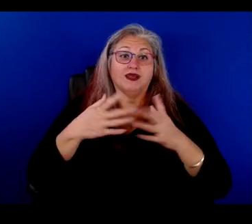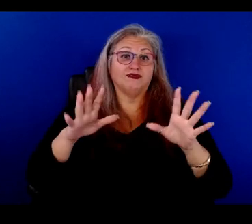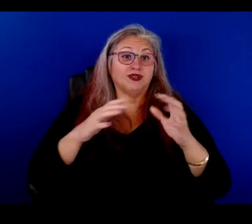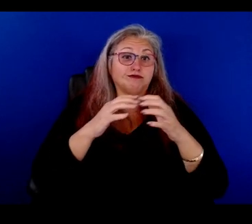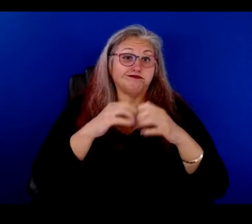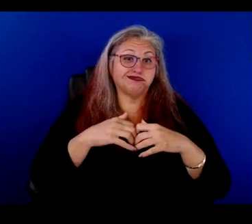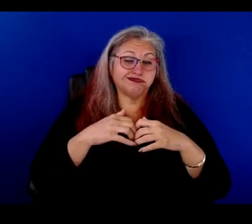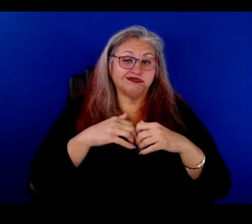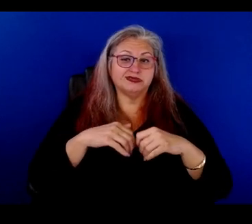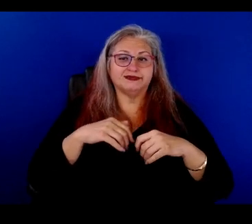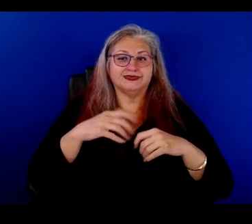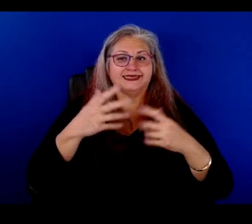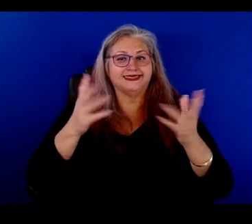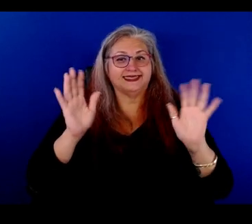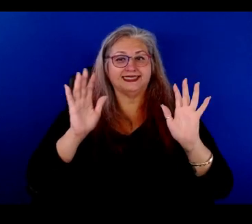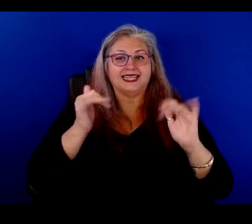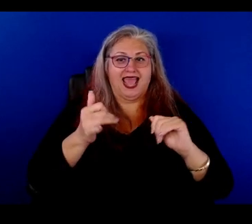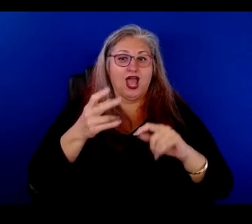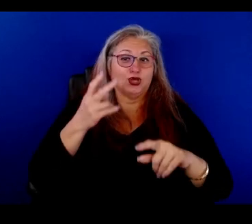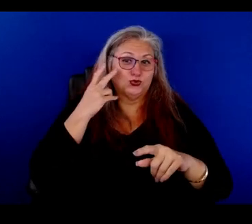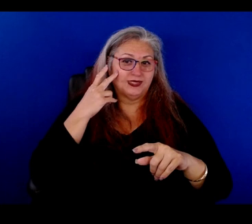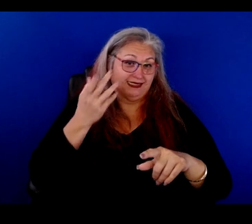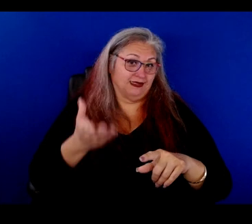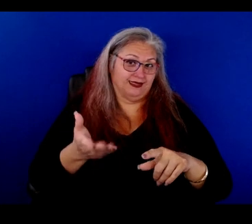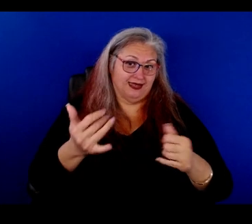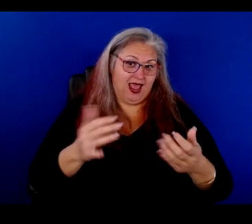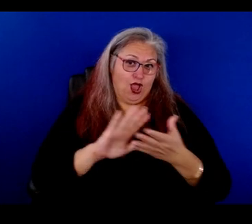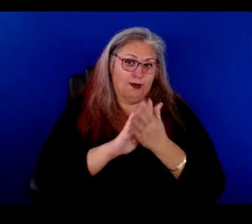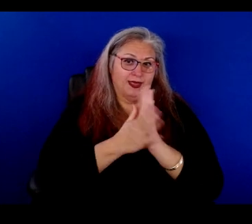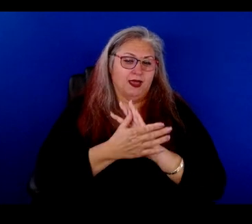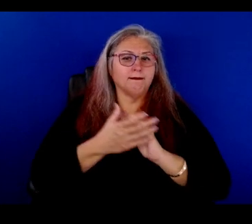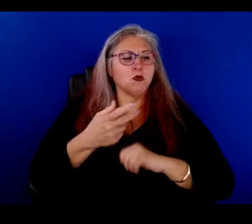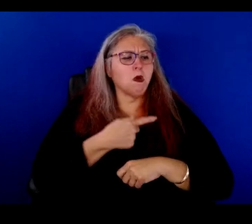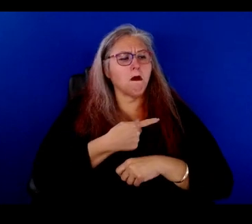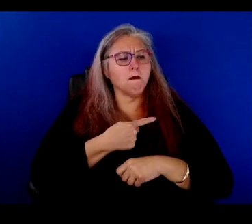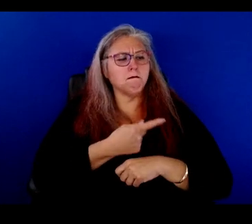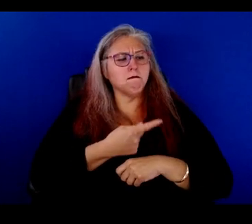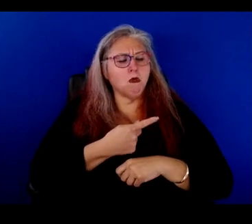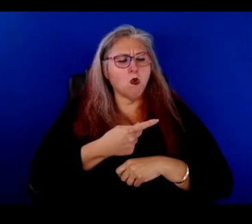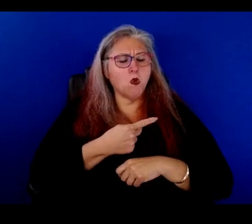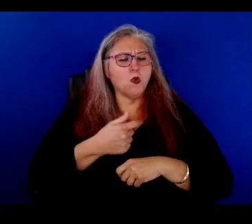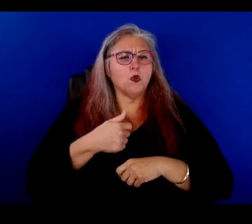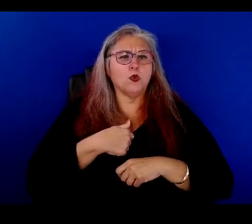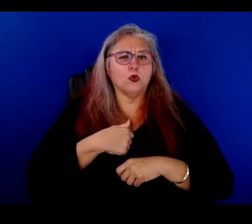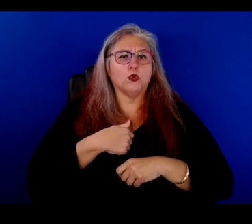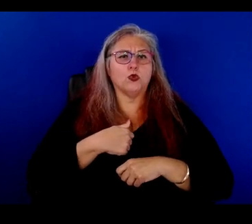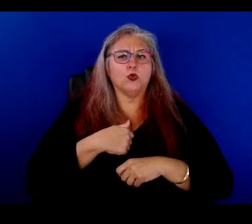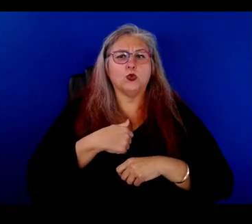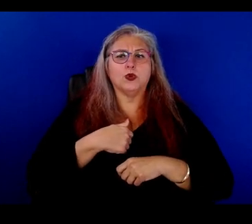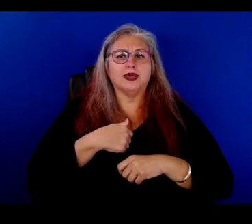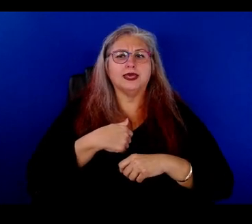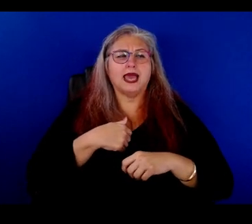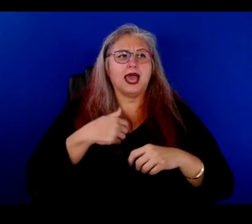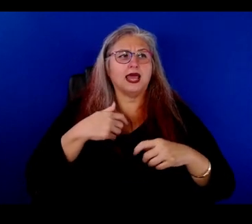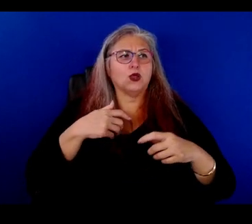out, I, now you can see what, what it is now. And, you know, we both had, uh, we, we had parts